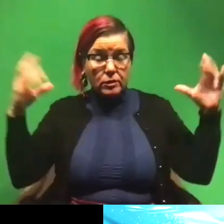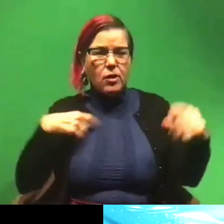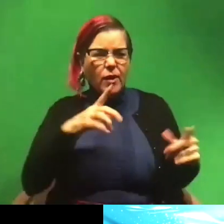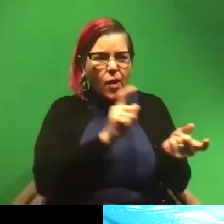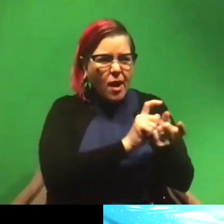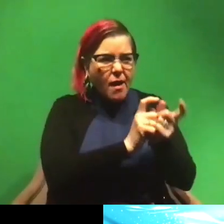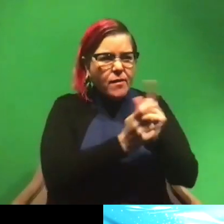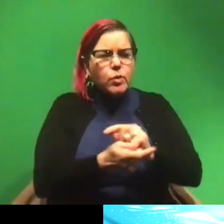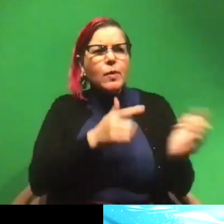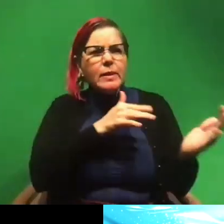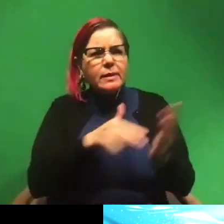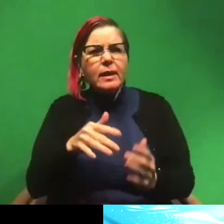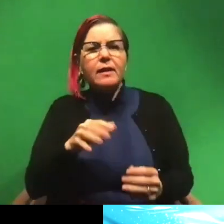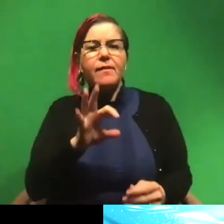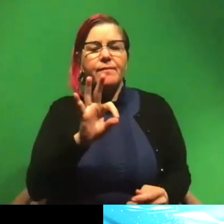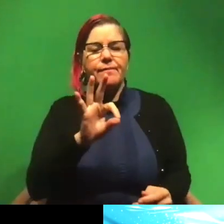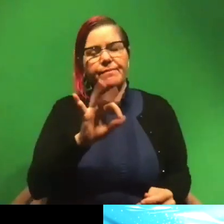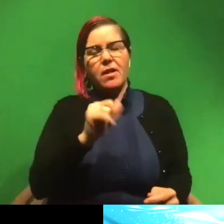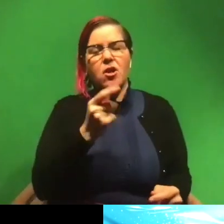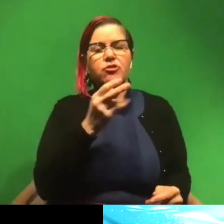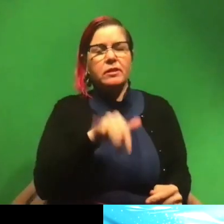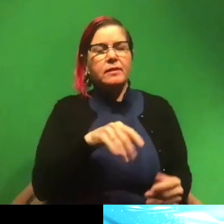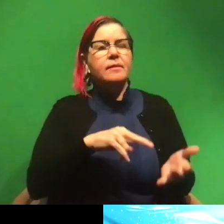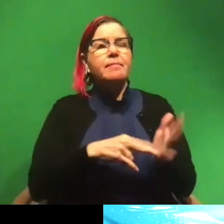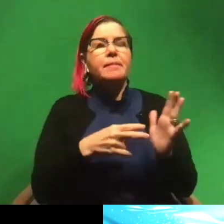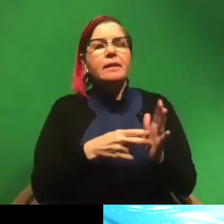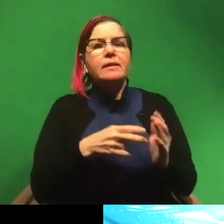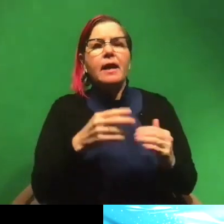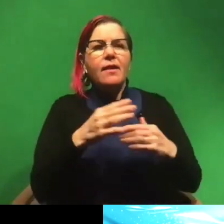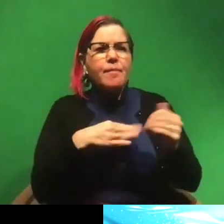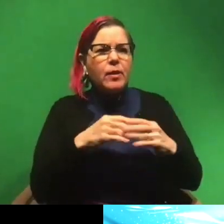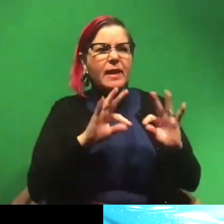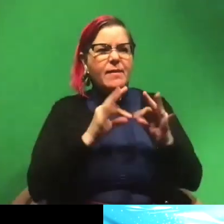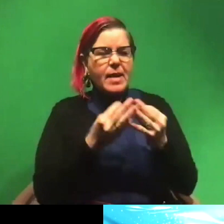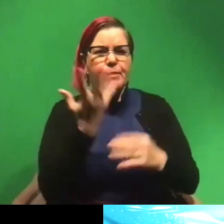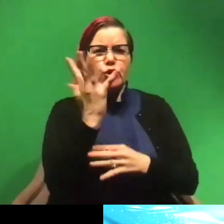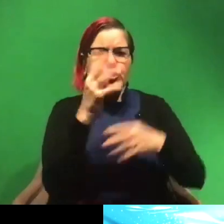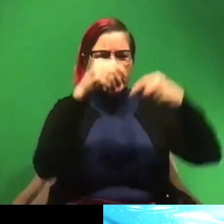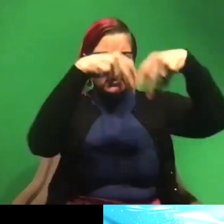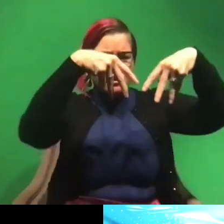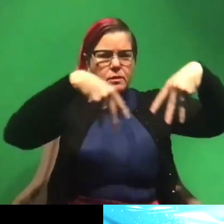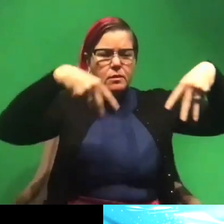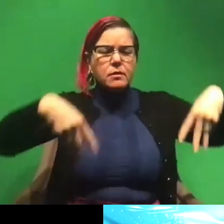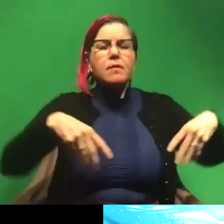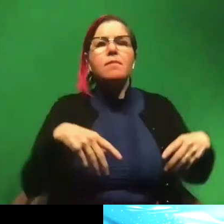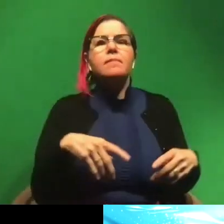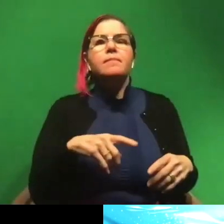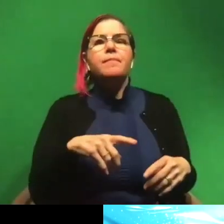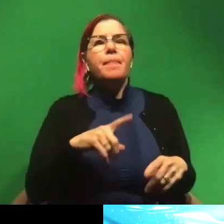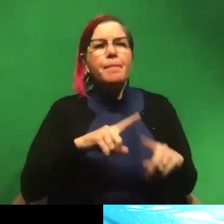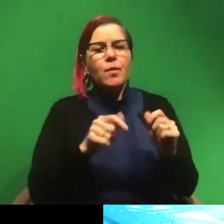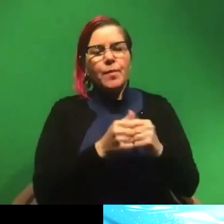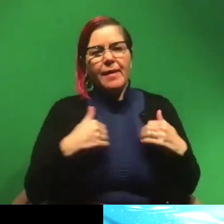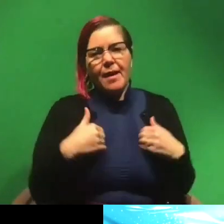evolution. So I studied what's called phylogeny, which is basically like building a family tree, except for with organisms.